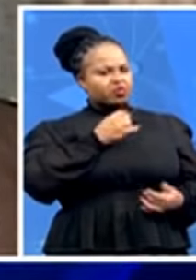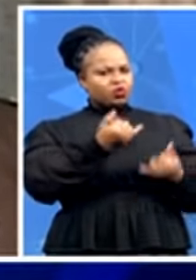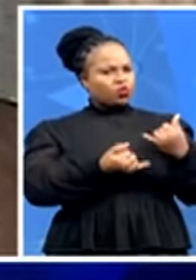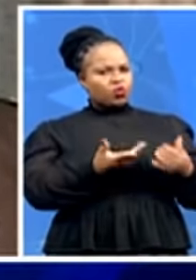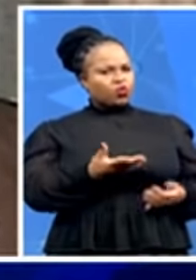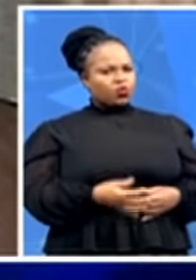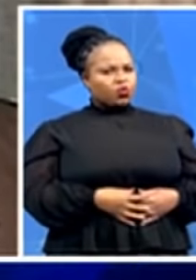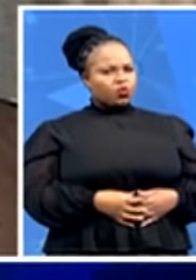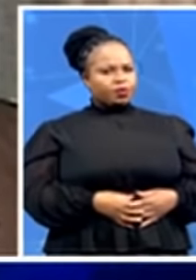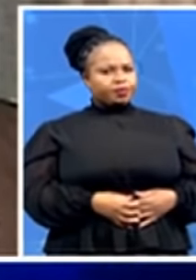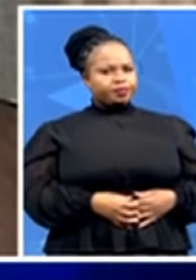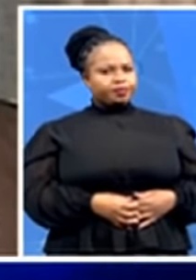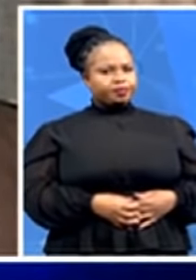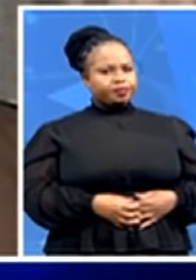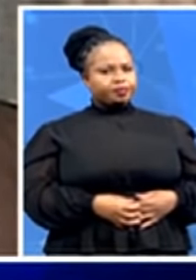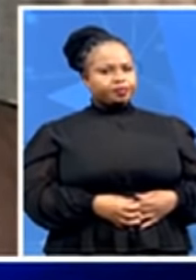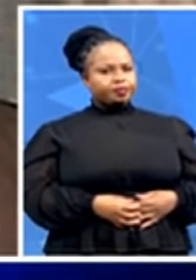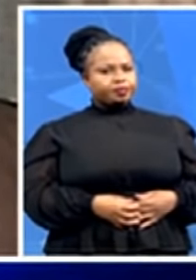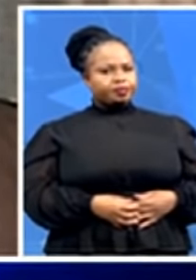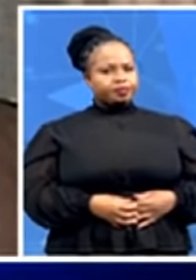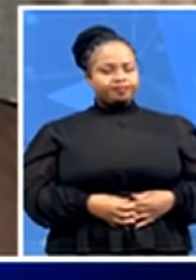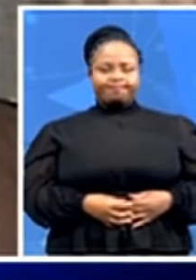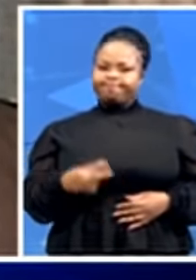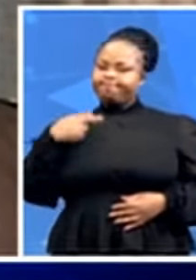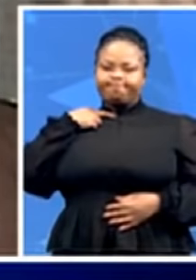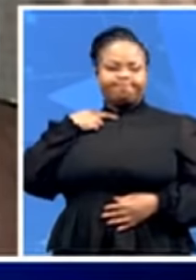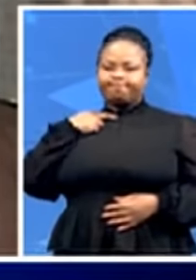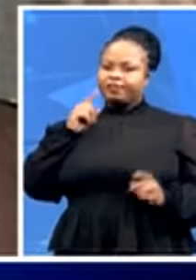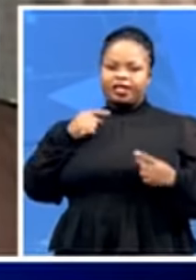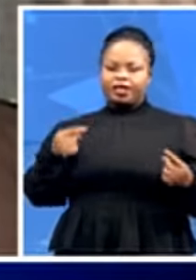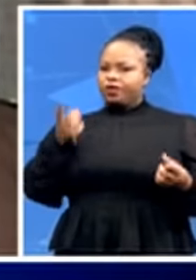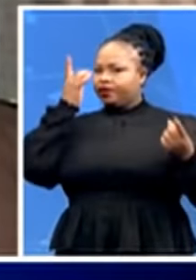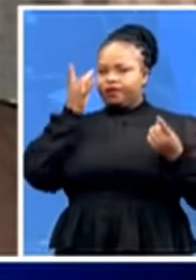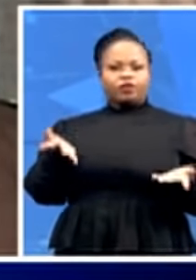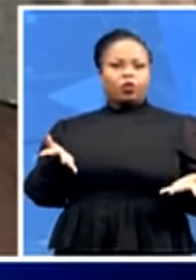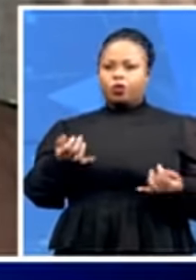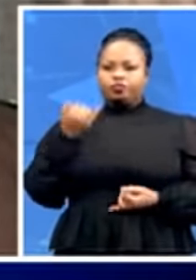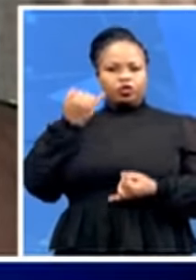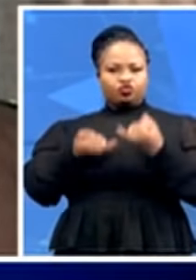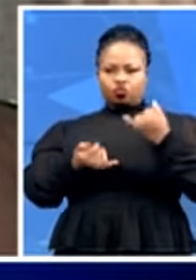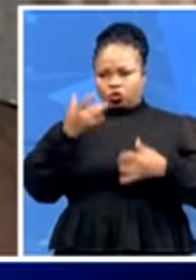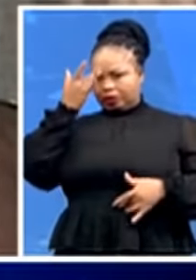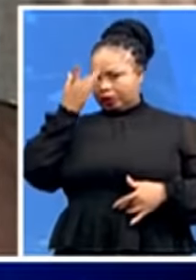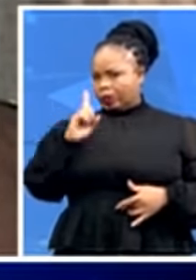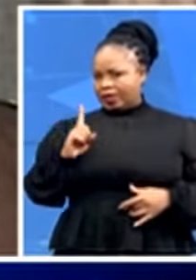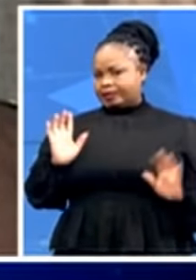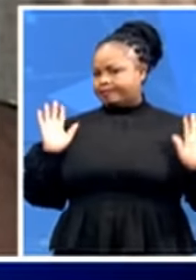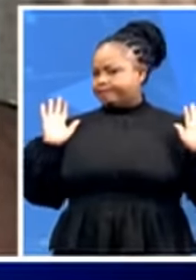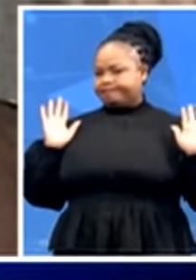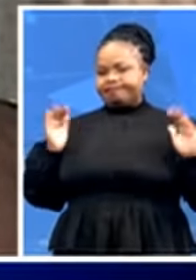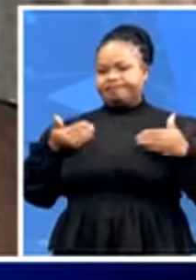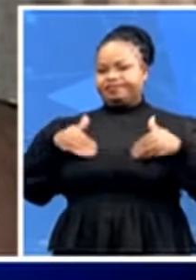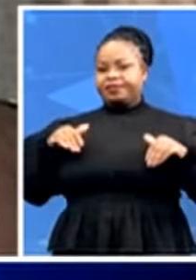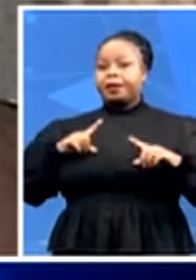Unfortunately, I cannot give the details, but this is a decision that health care experts had to